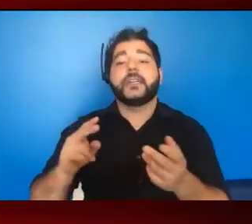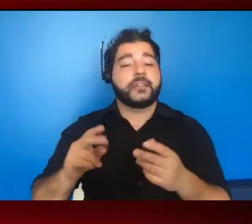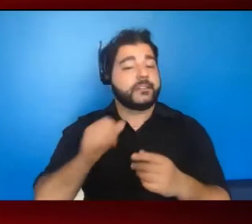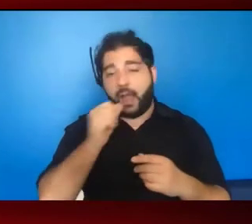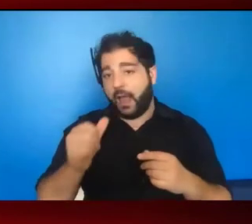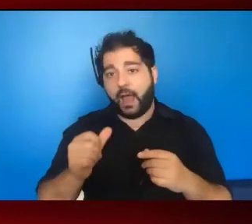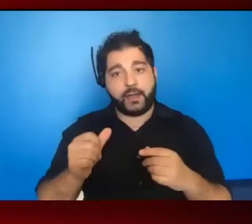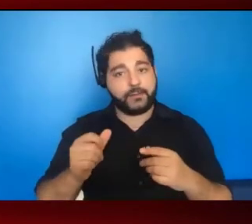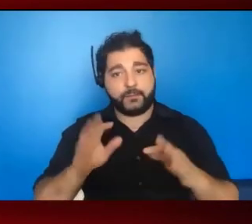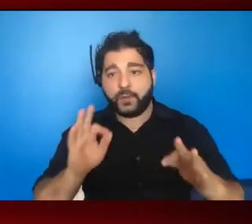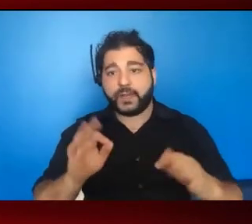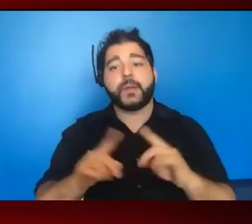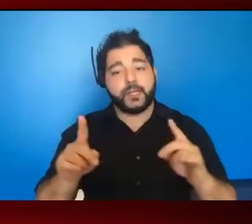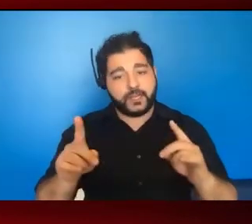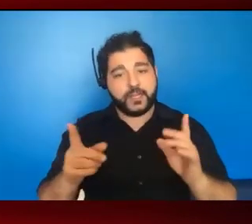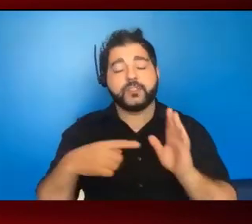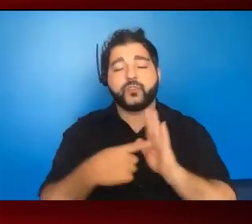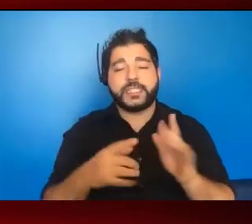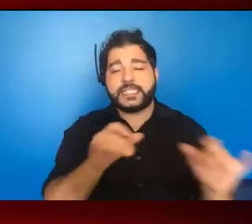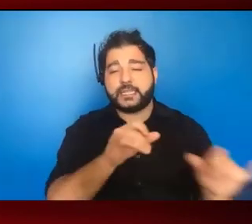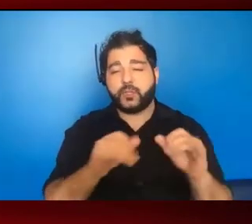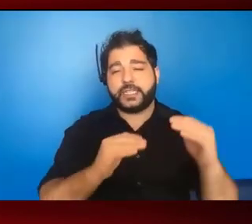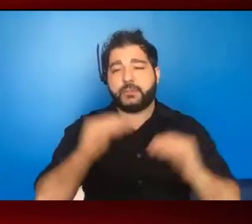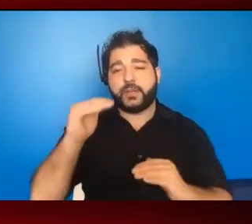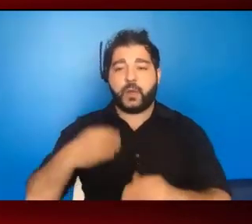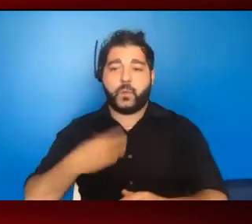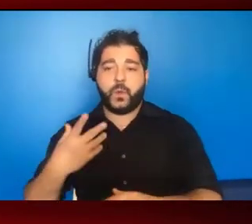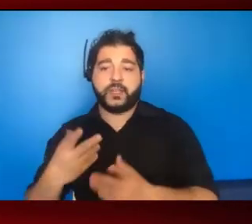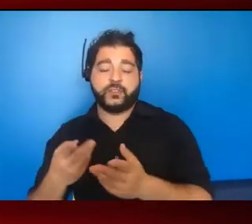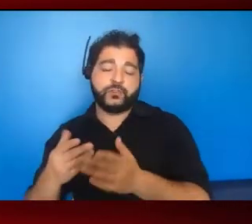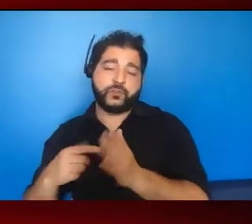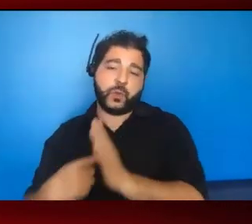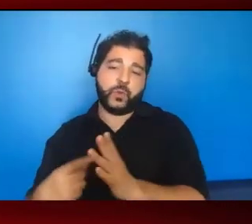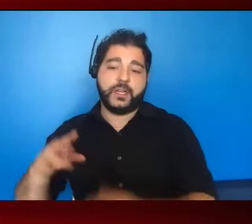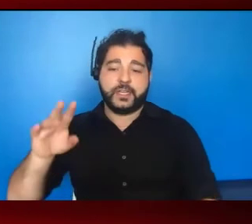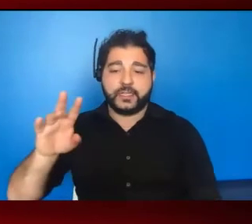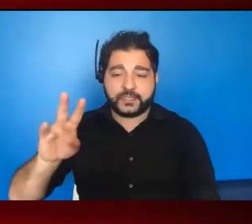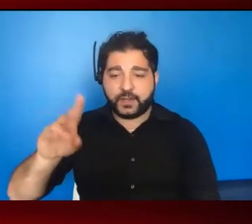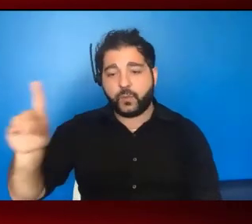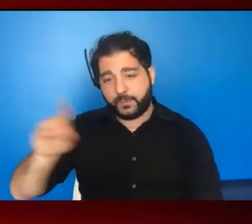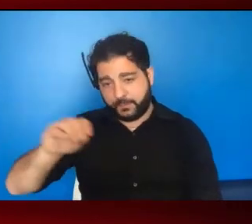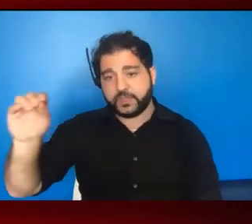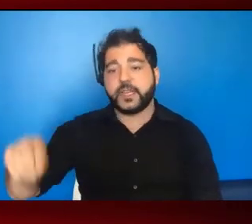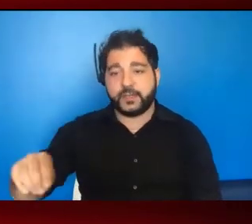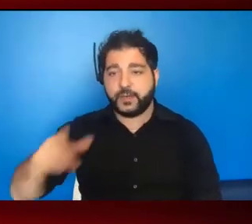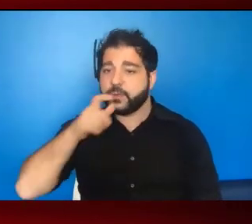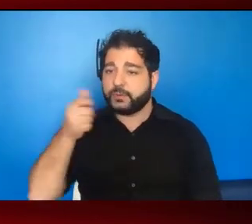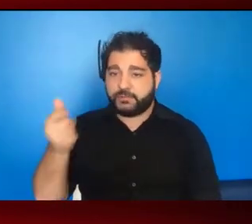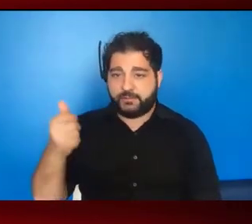care, shows again a similar disparity with whites demonstrating 71% who are